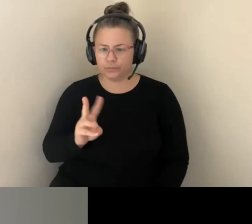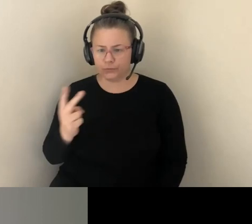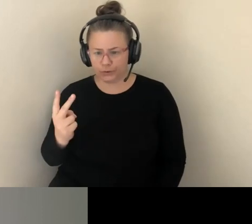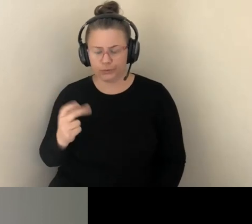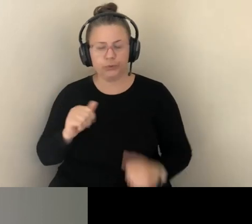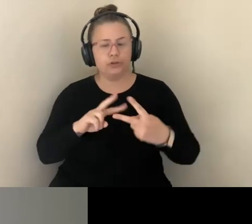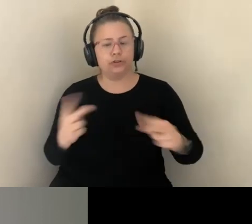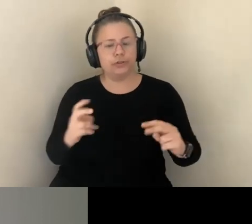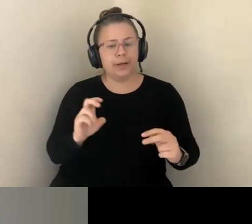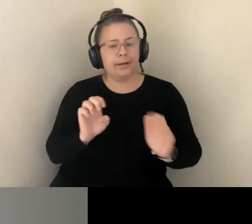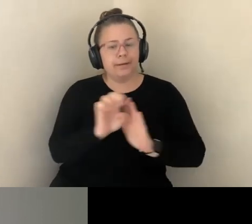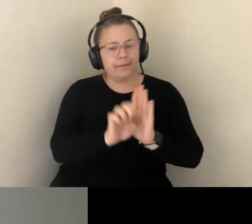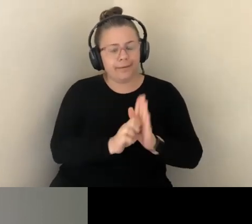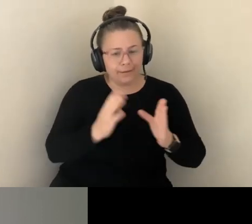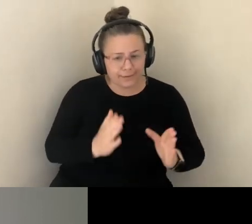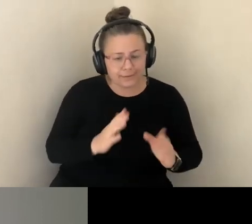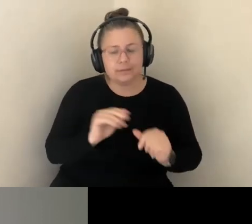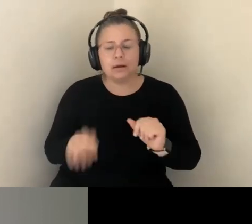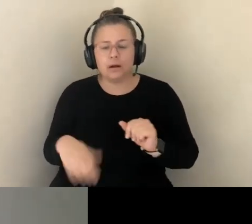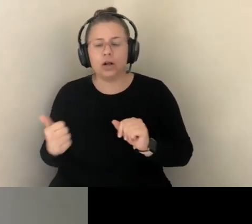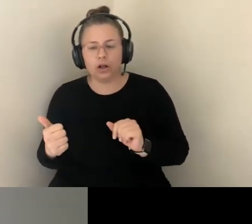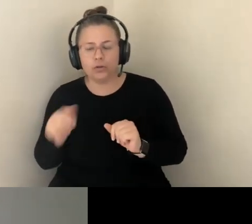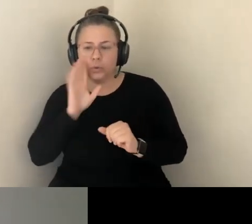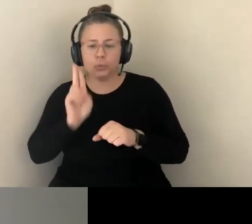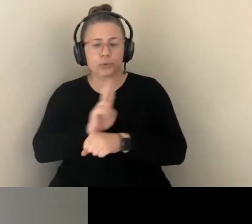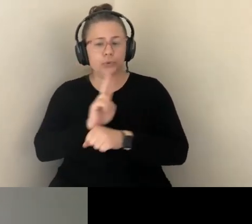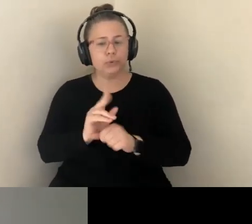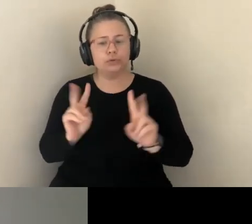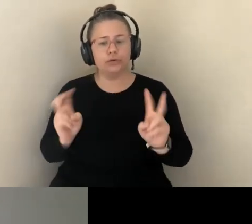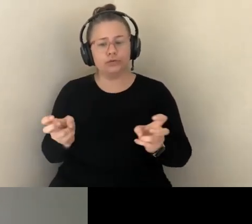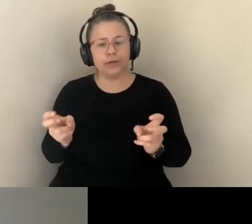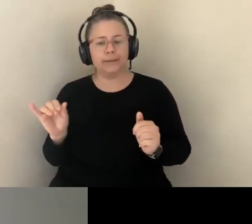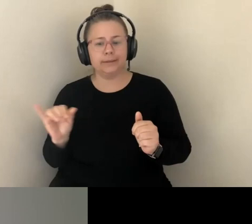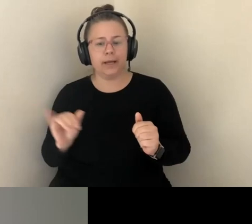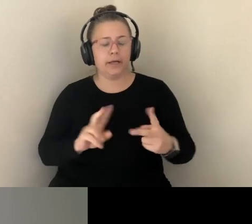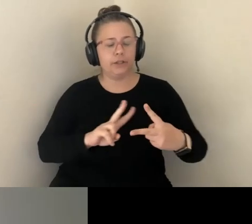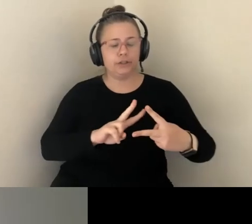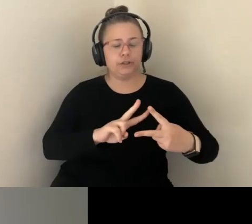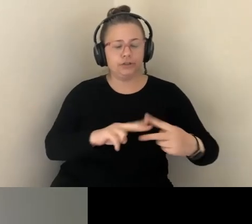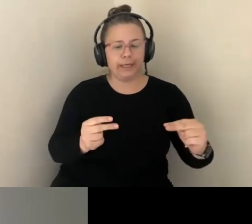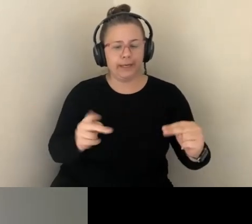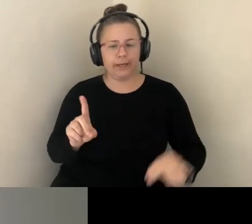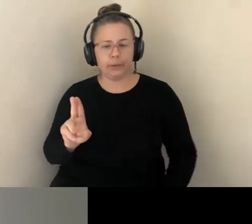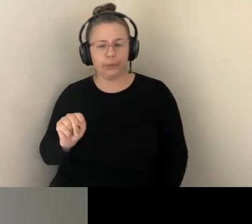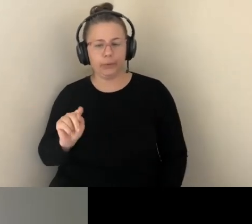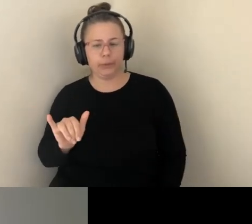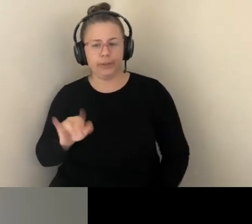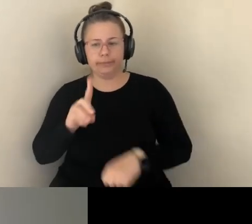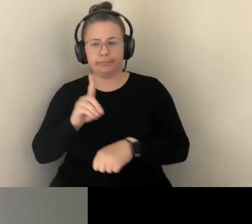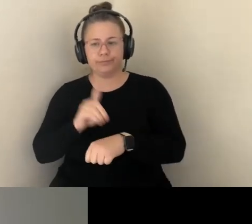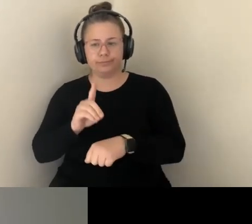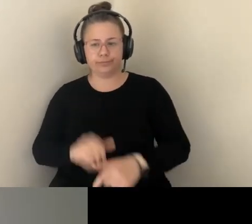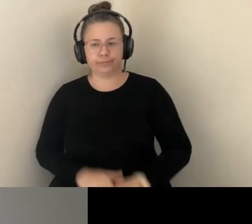OTHERS USED SUCH PHRASES AS SO-CALLED, QUOTE, GENETIC DUTY, UNQUOTE, AND RELYED UPON THE ENORMOUS